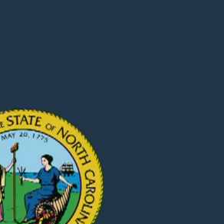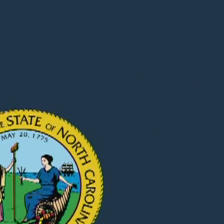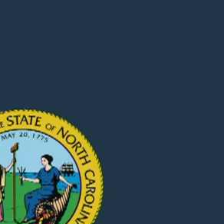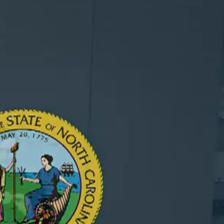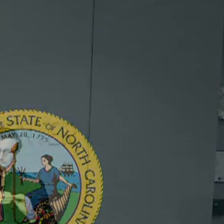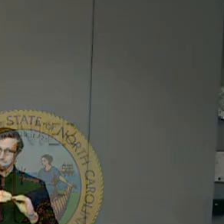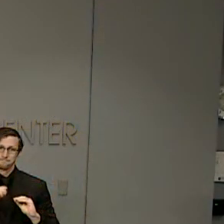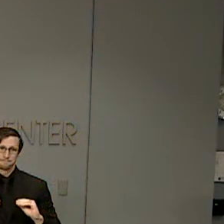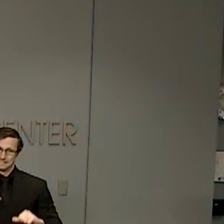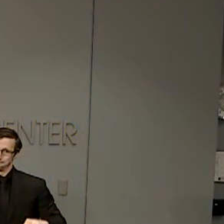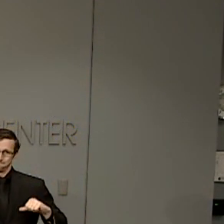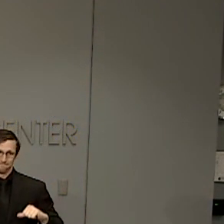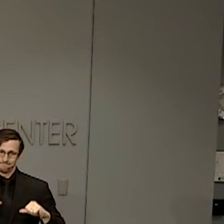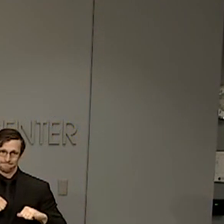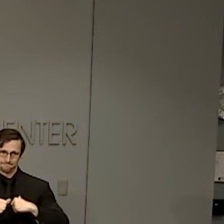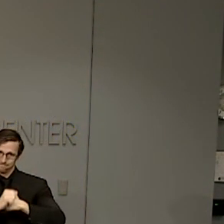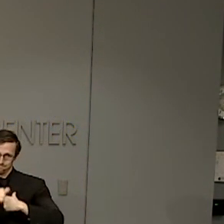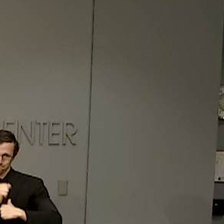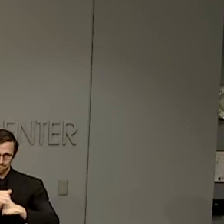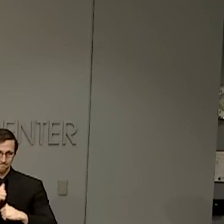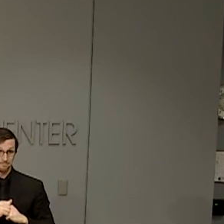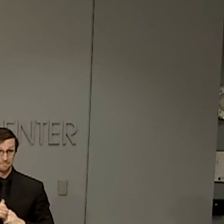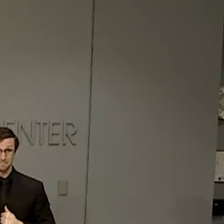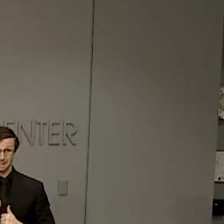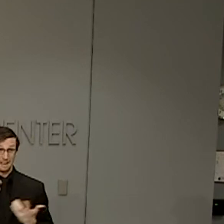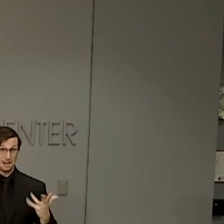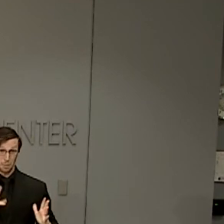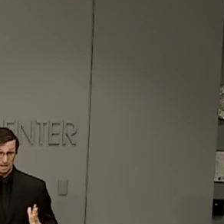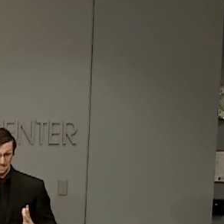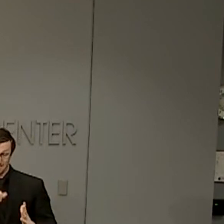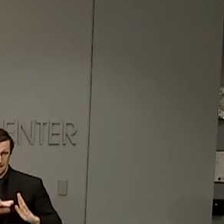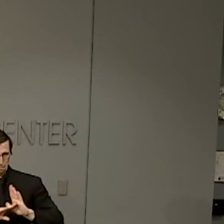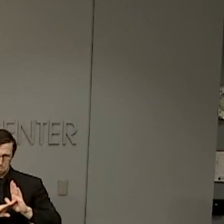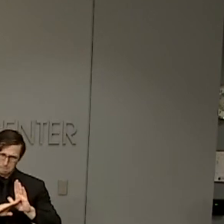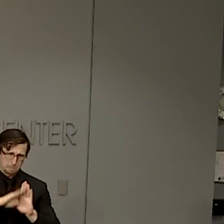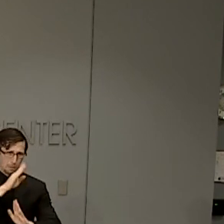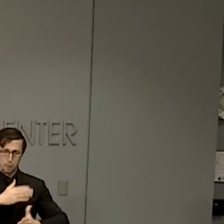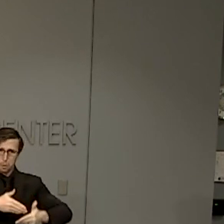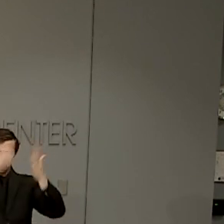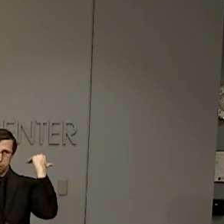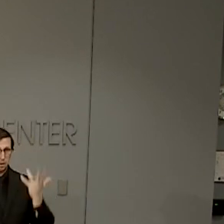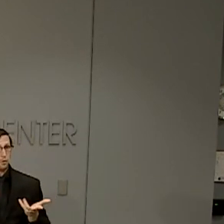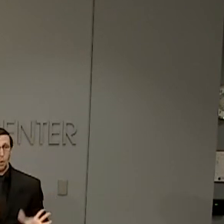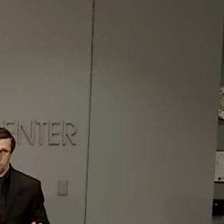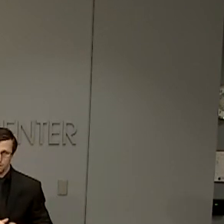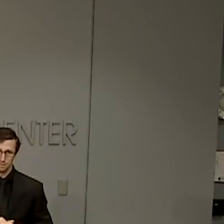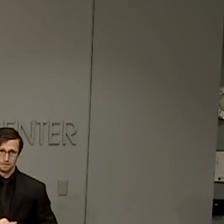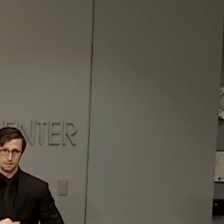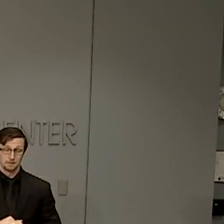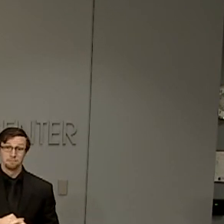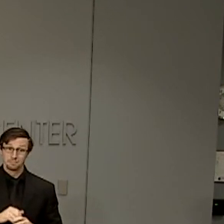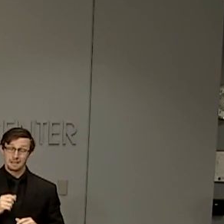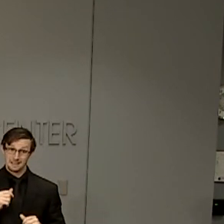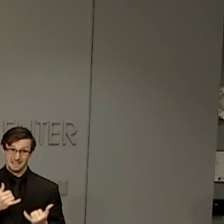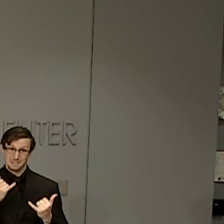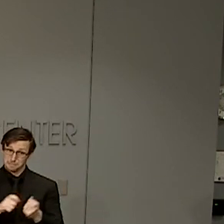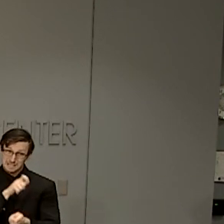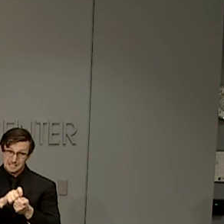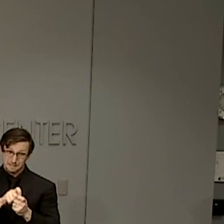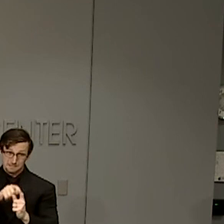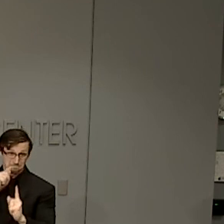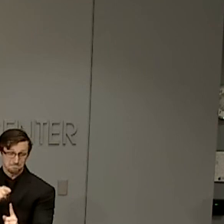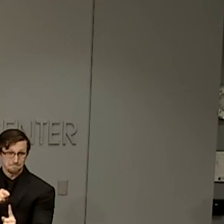ground. I do not want to see the bottom fallout. I'm particularly concerned about our record number of people in the hospital.